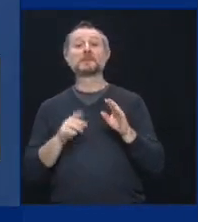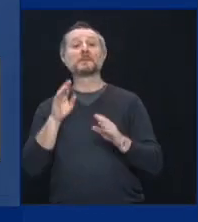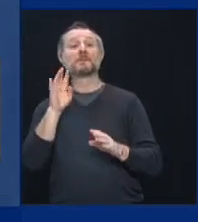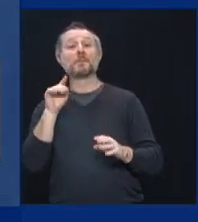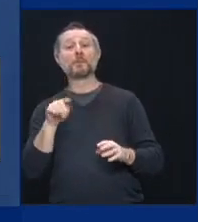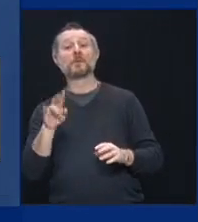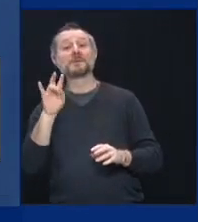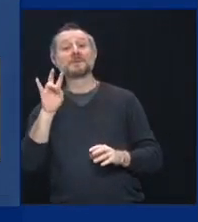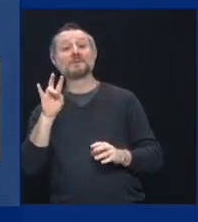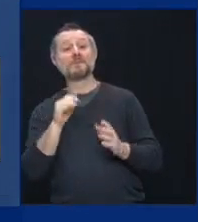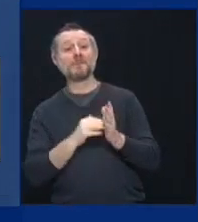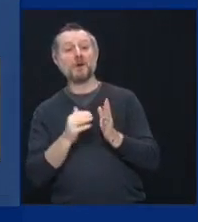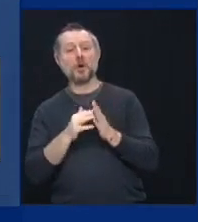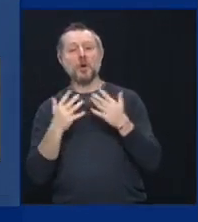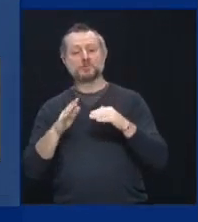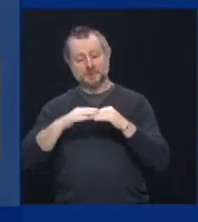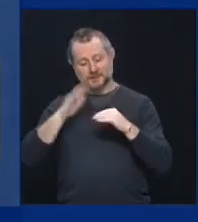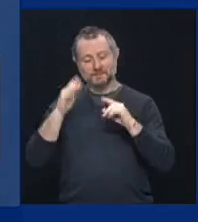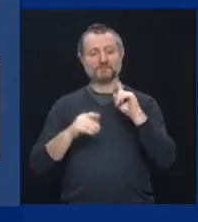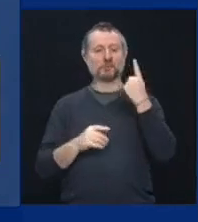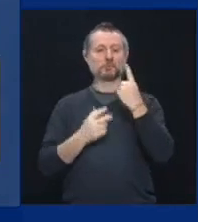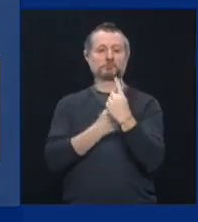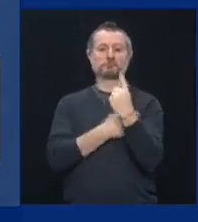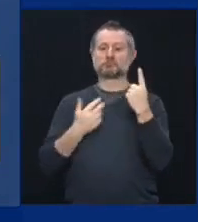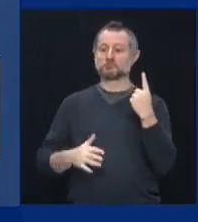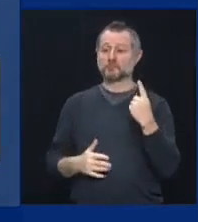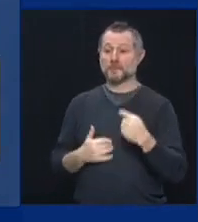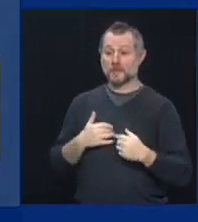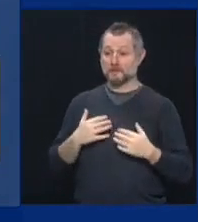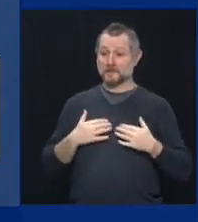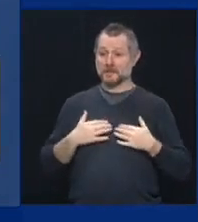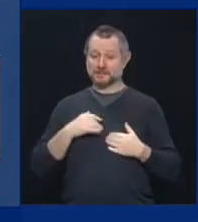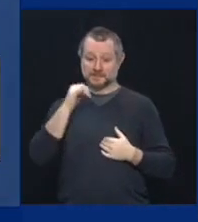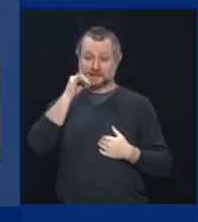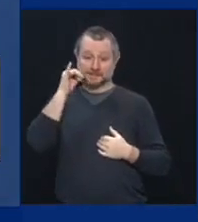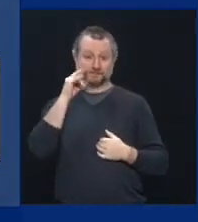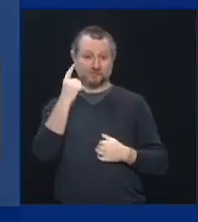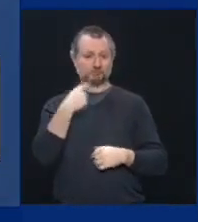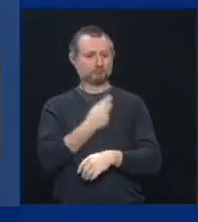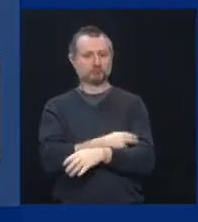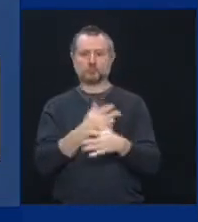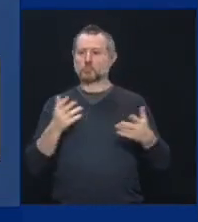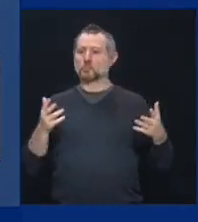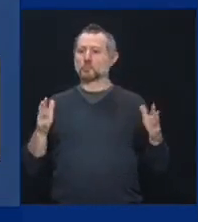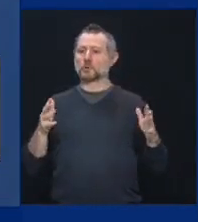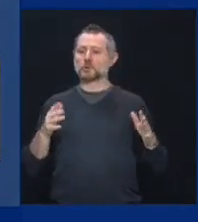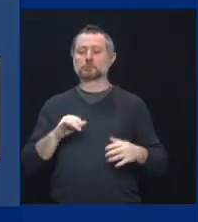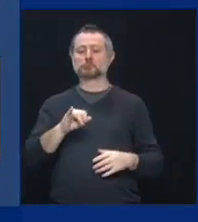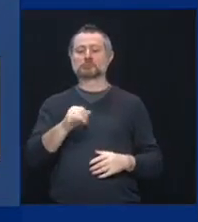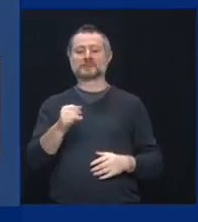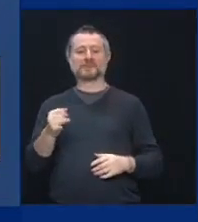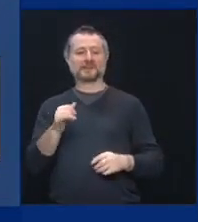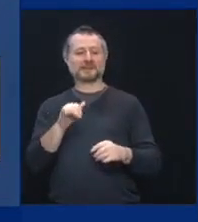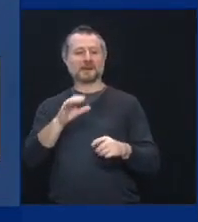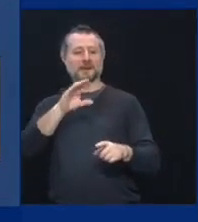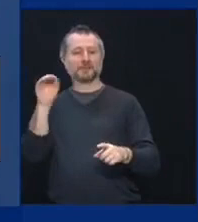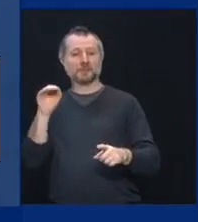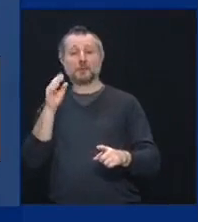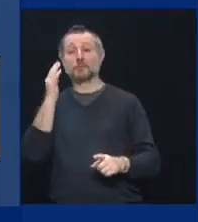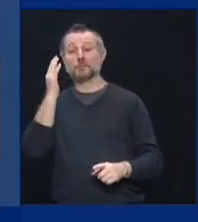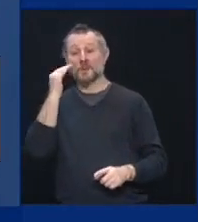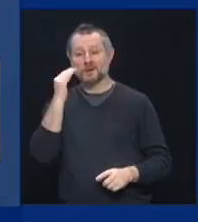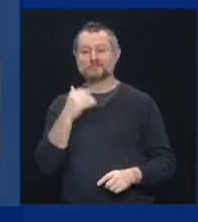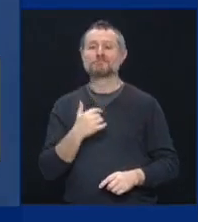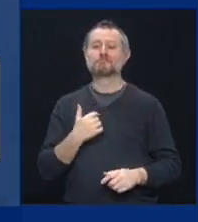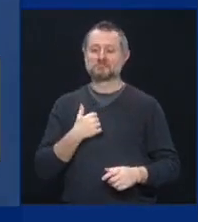vaccine yesterday. I took the Johnson & Johnson vaccine yesterday. I took J&J. First of all, it's only one